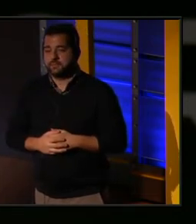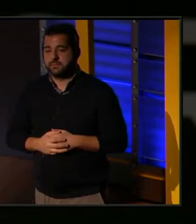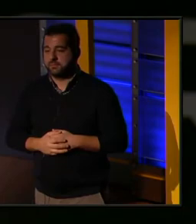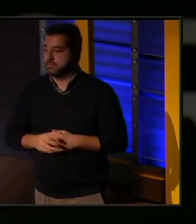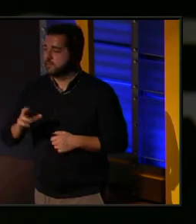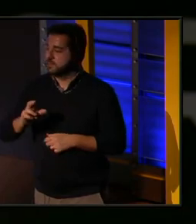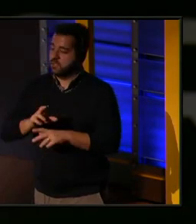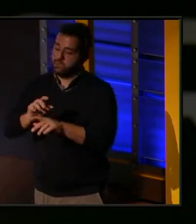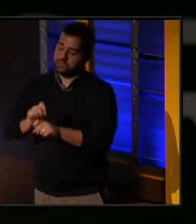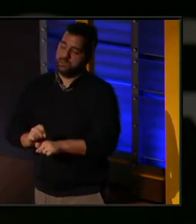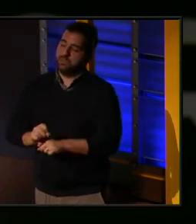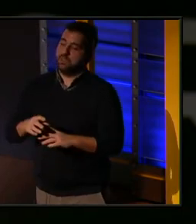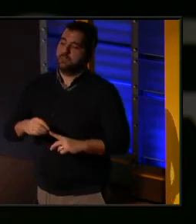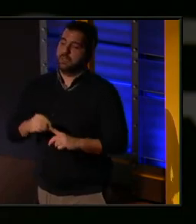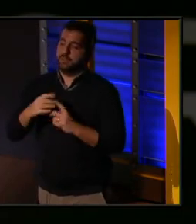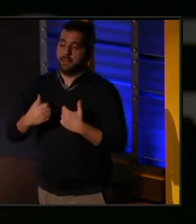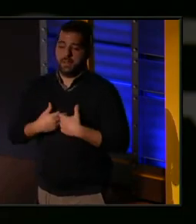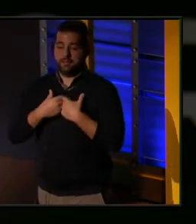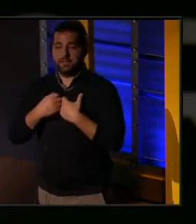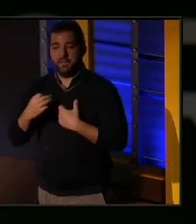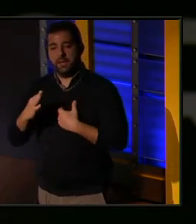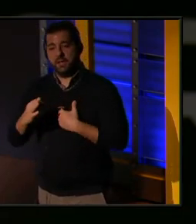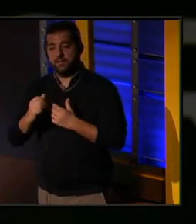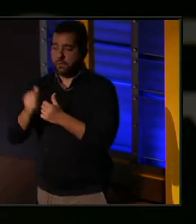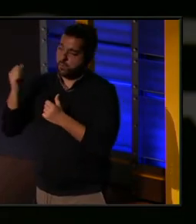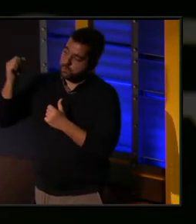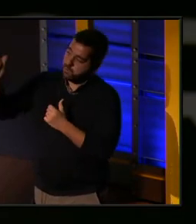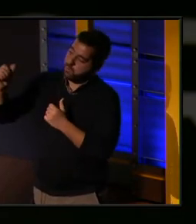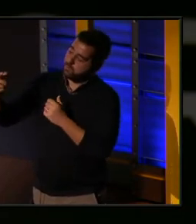Ritual, especially in the lives of remote peoples.